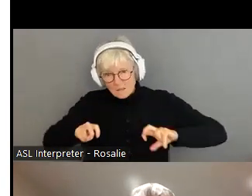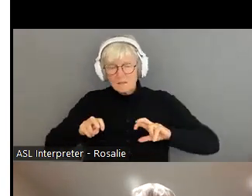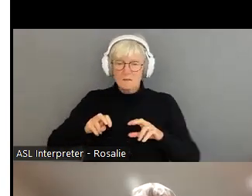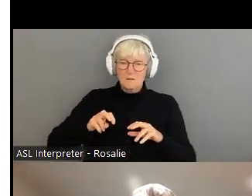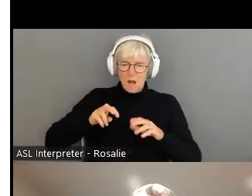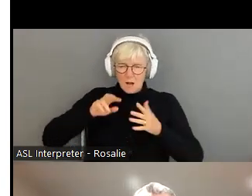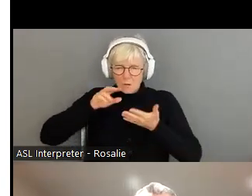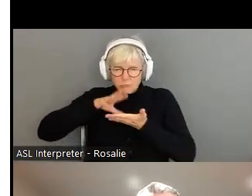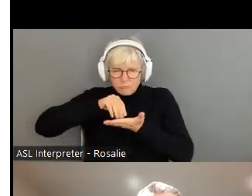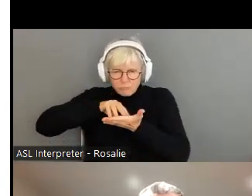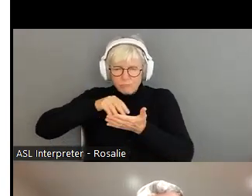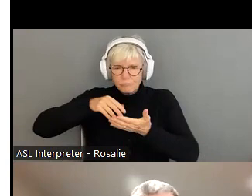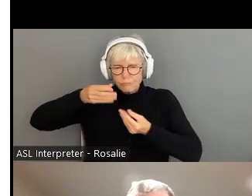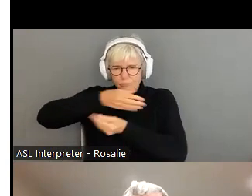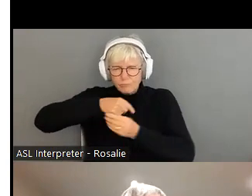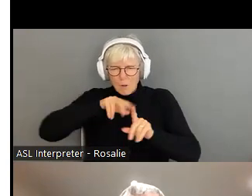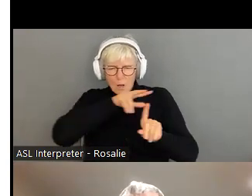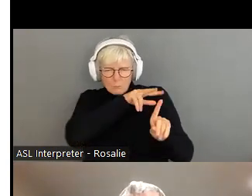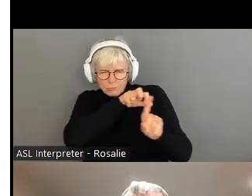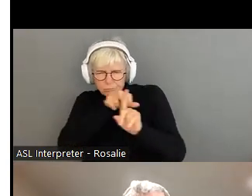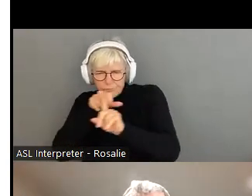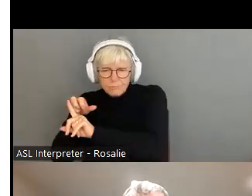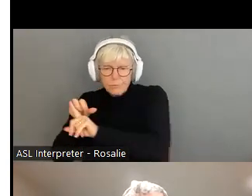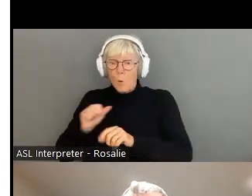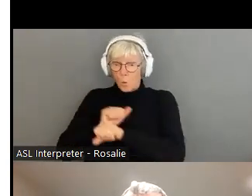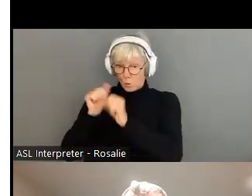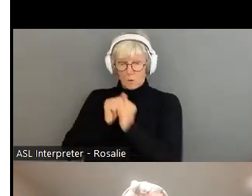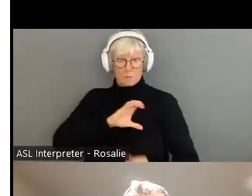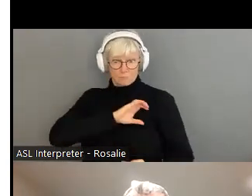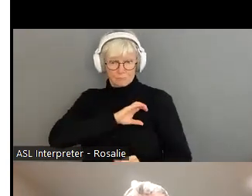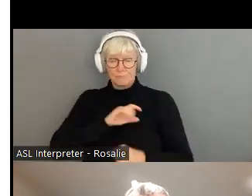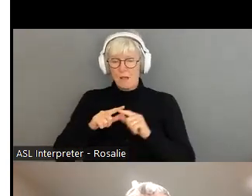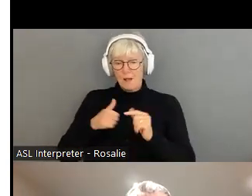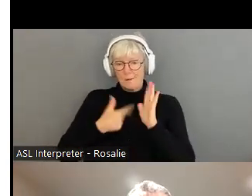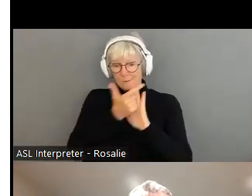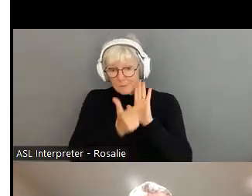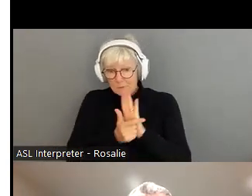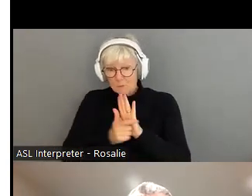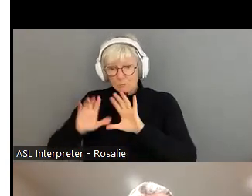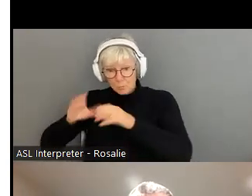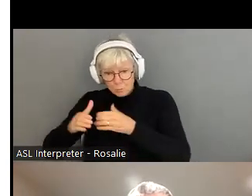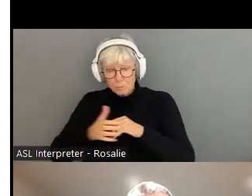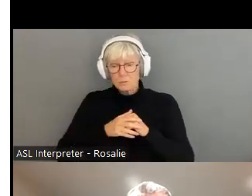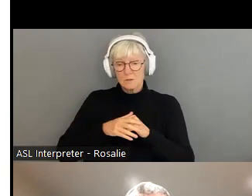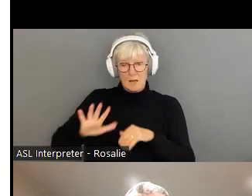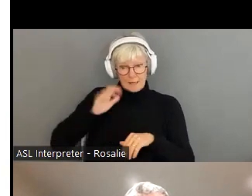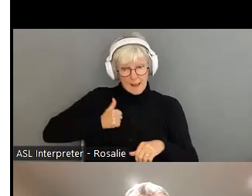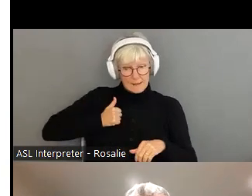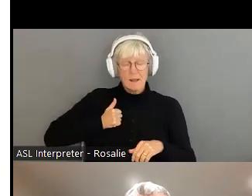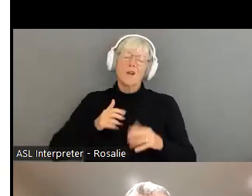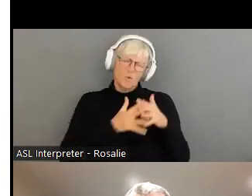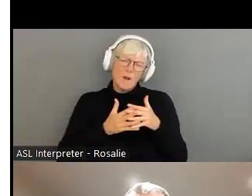and profilers. The OSU works closely with law enforcement agencies, regulatory bodies in Canada and the U.S.,